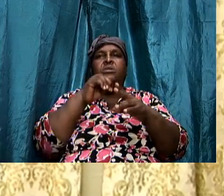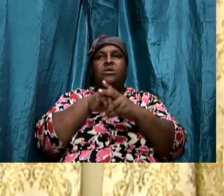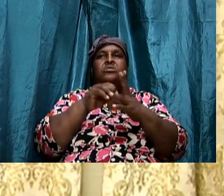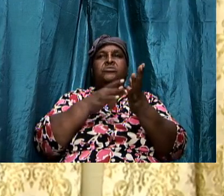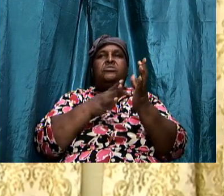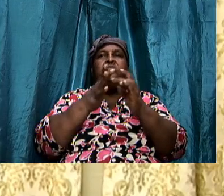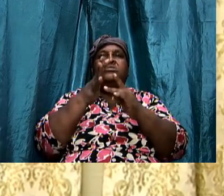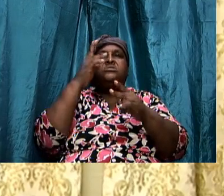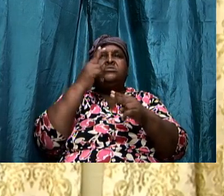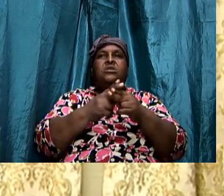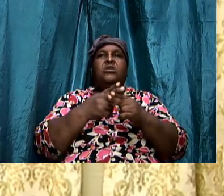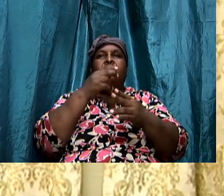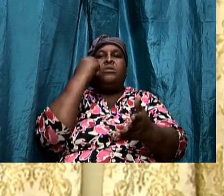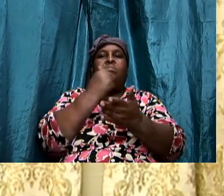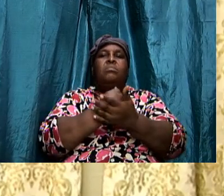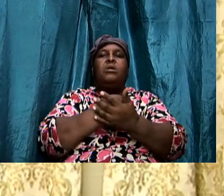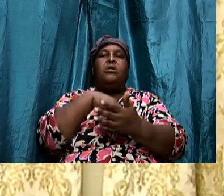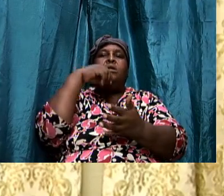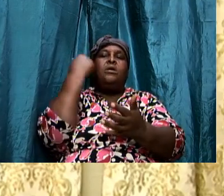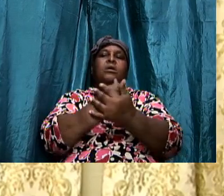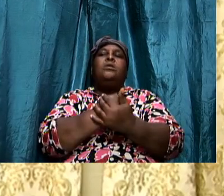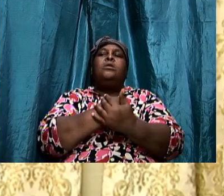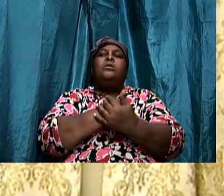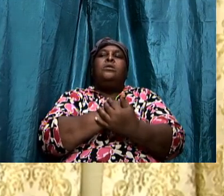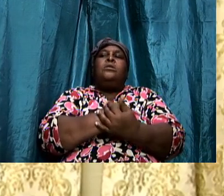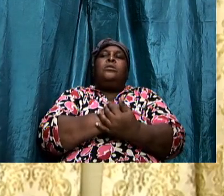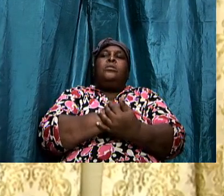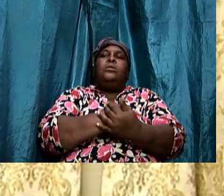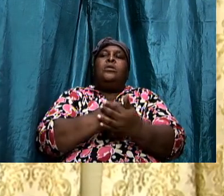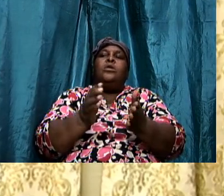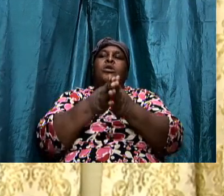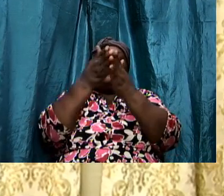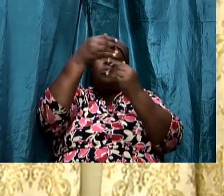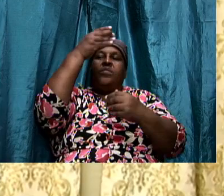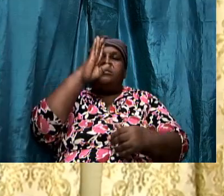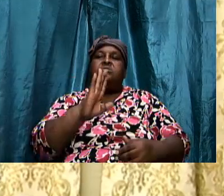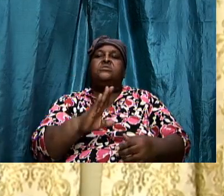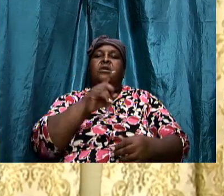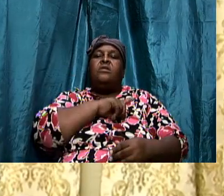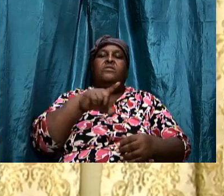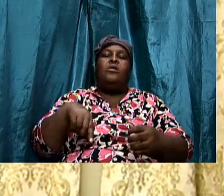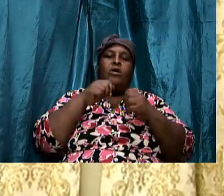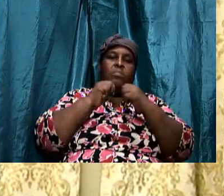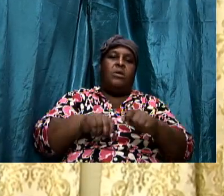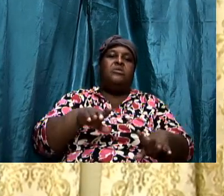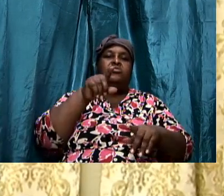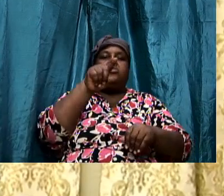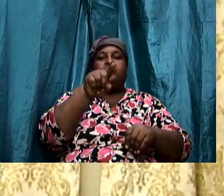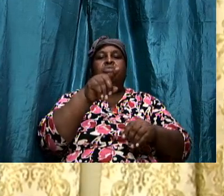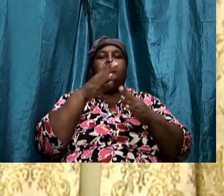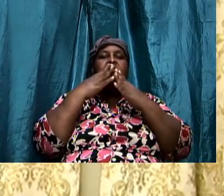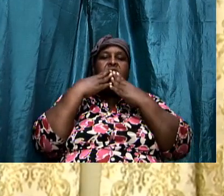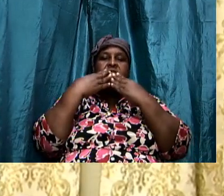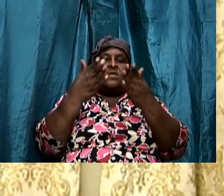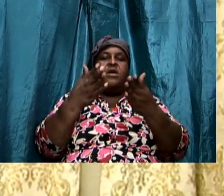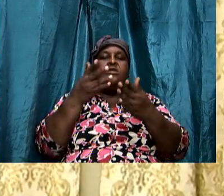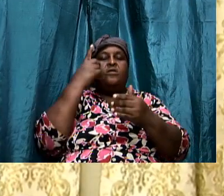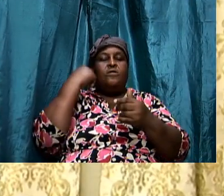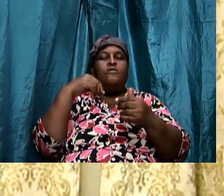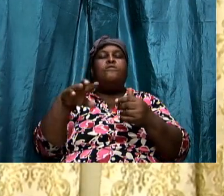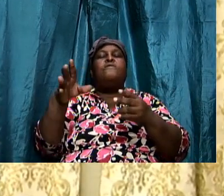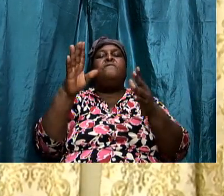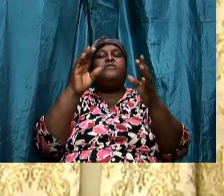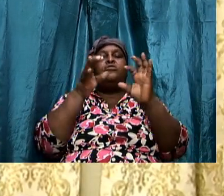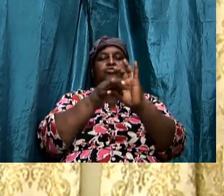Amen. And amen. Praise God. The Lord bless you. We thank you so much for joining us in